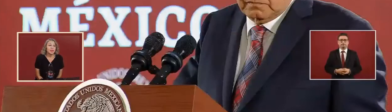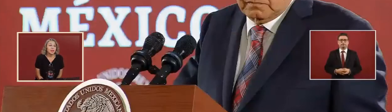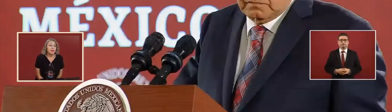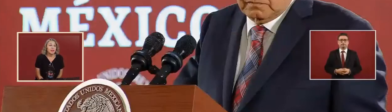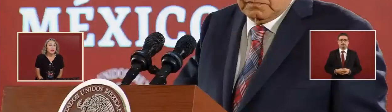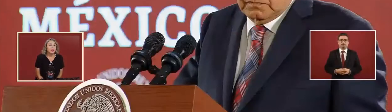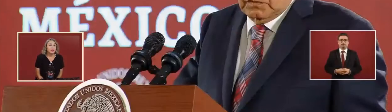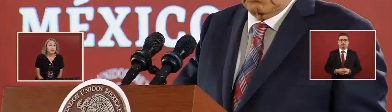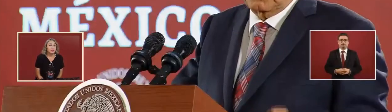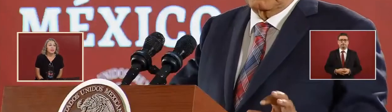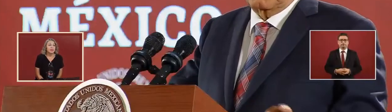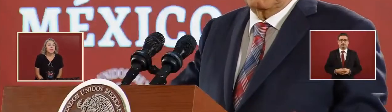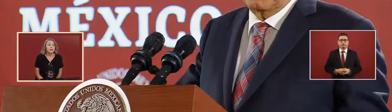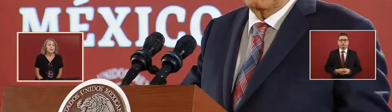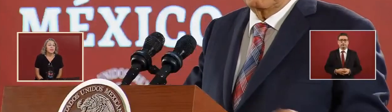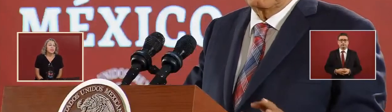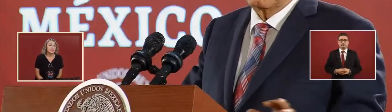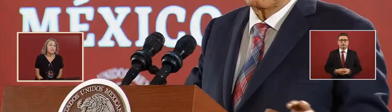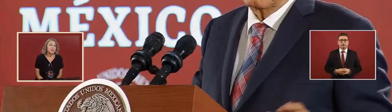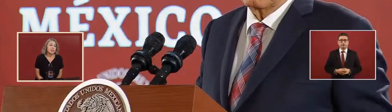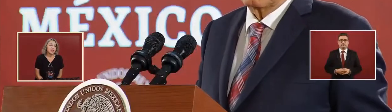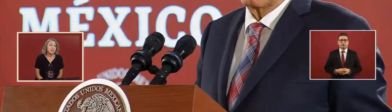So yes, there is.